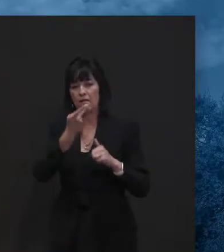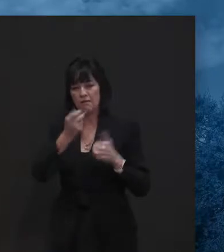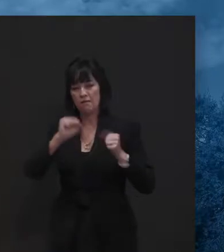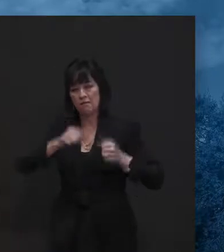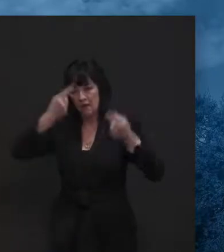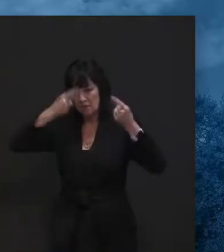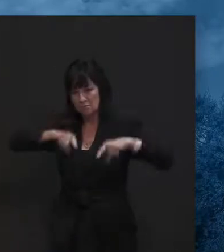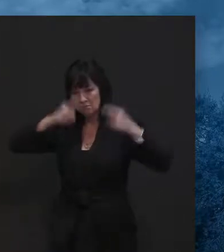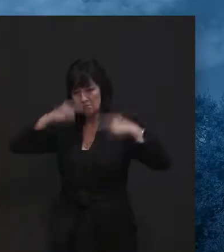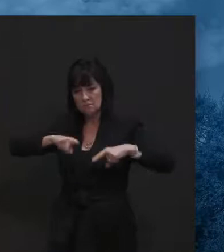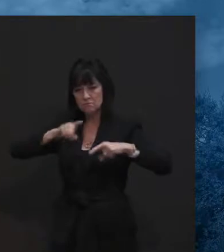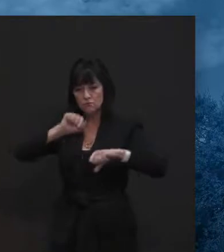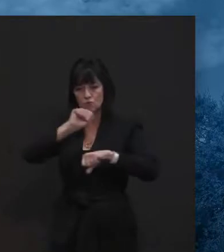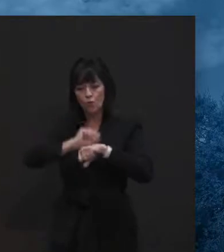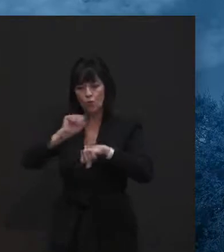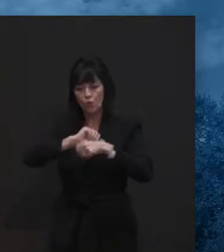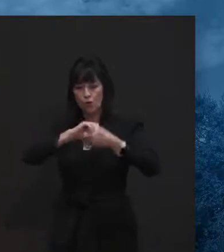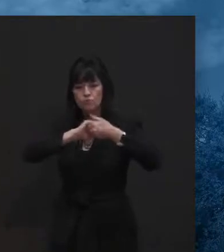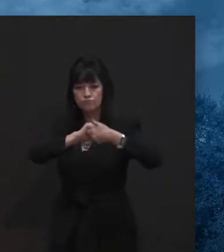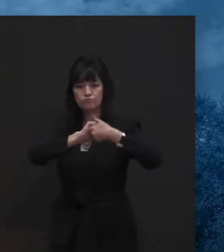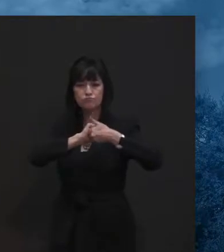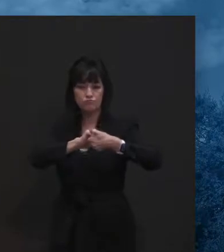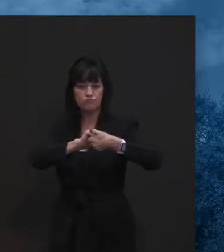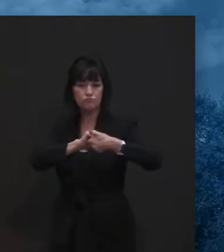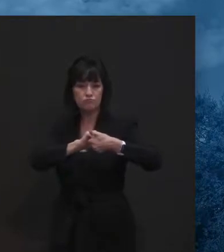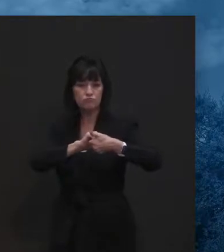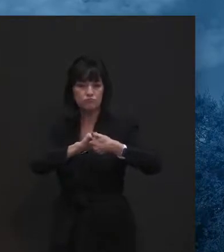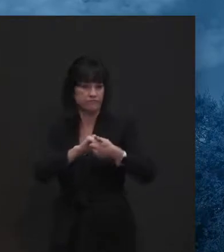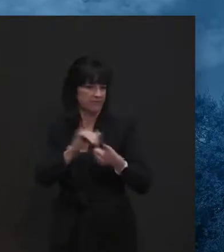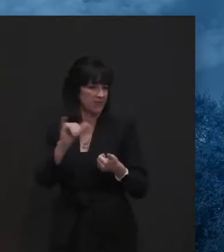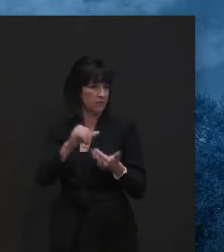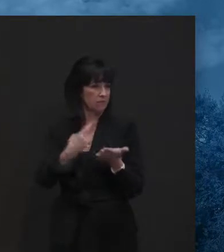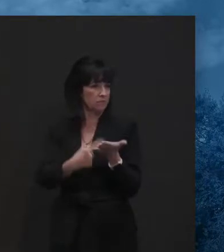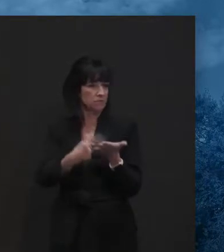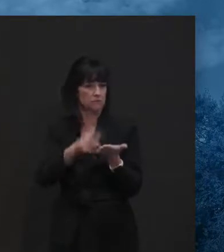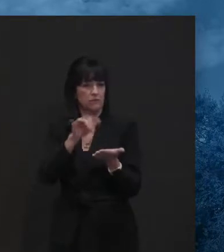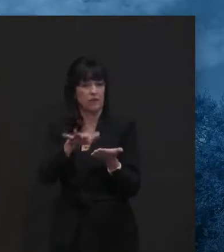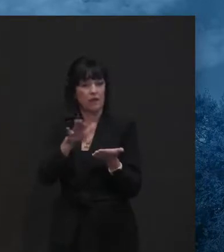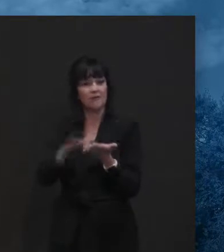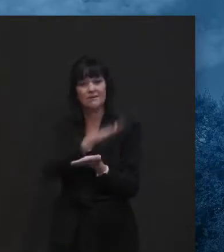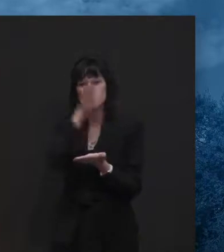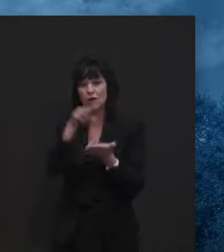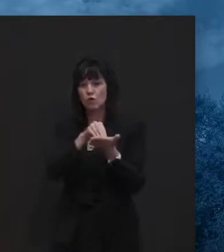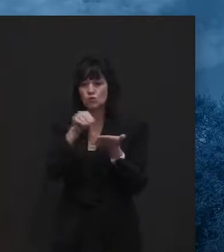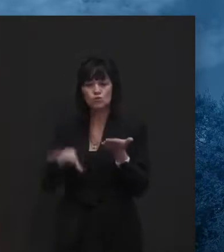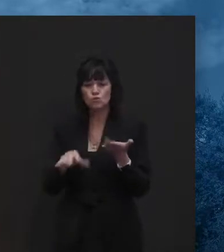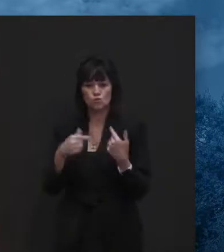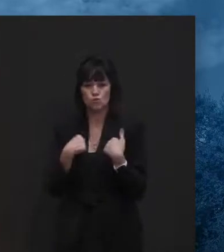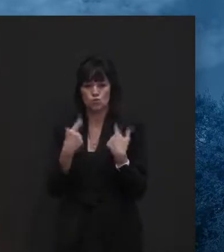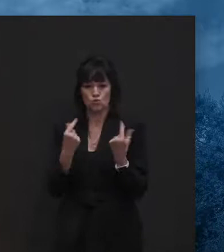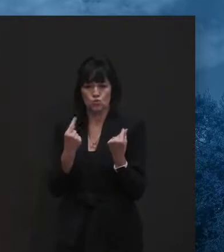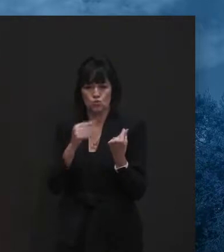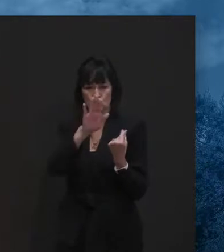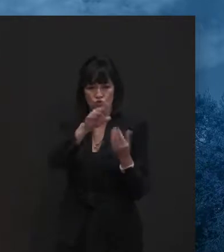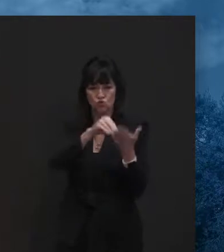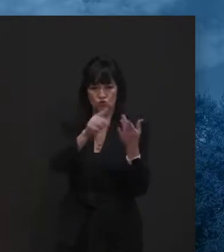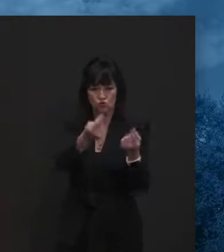uh, common, like, uh, our approach to students leaving colleges and universities for Thanksgiving.